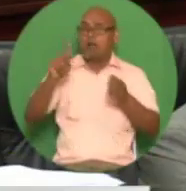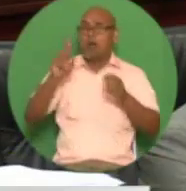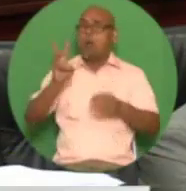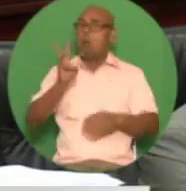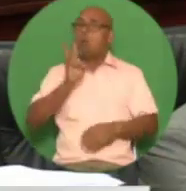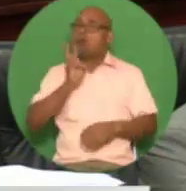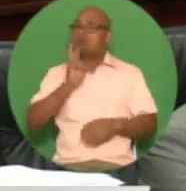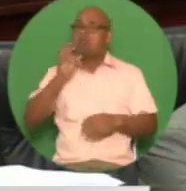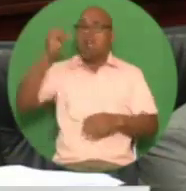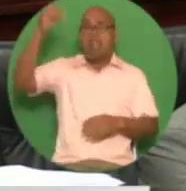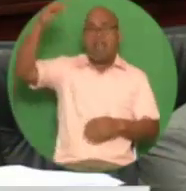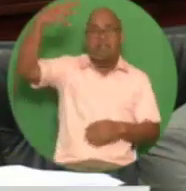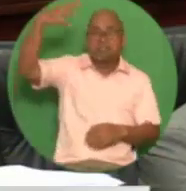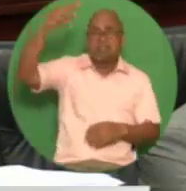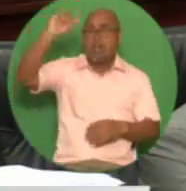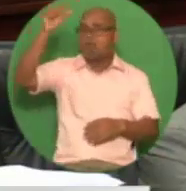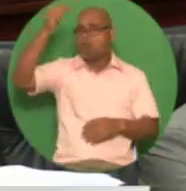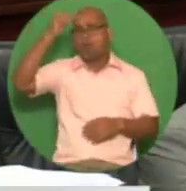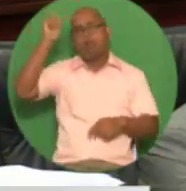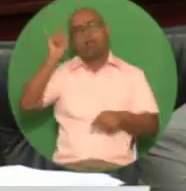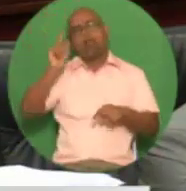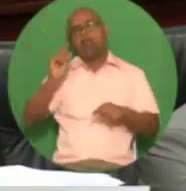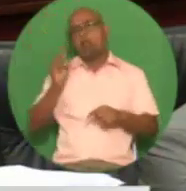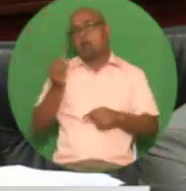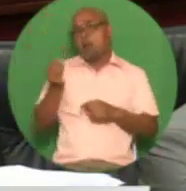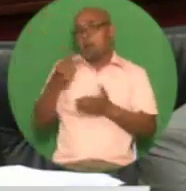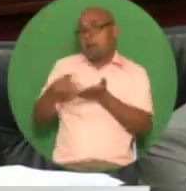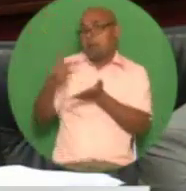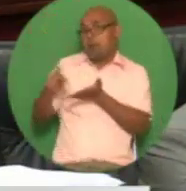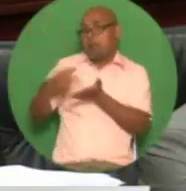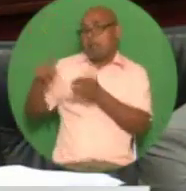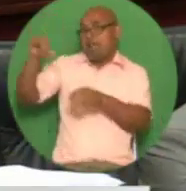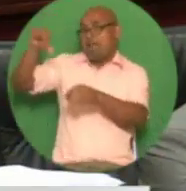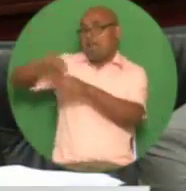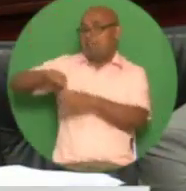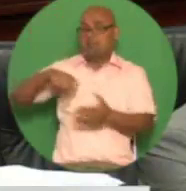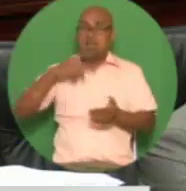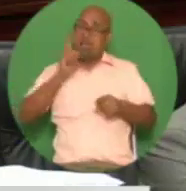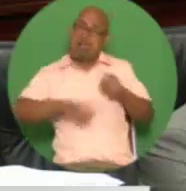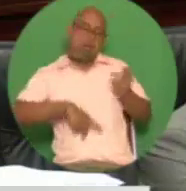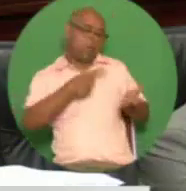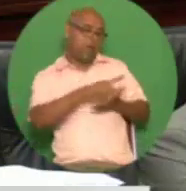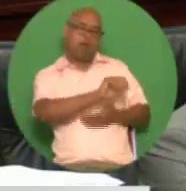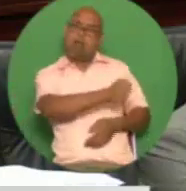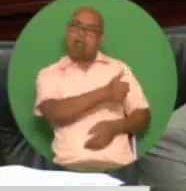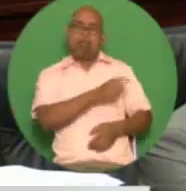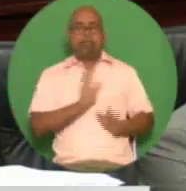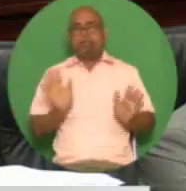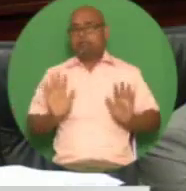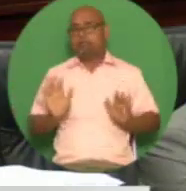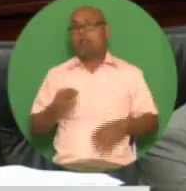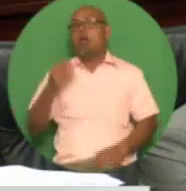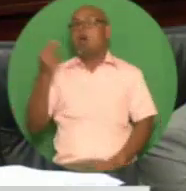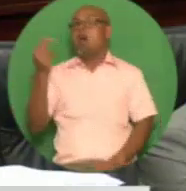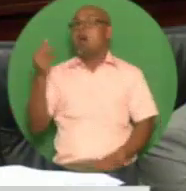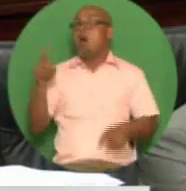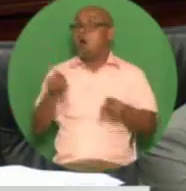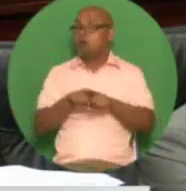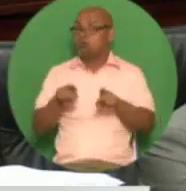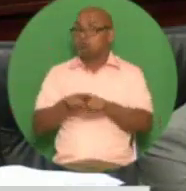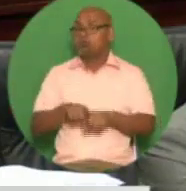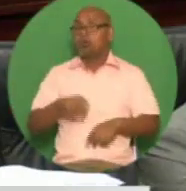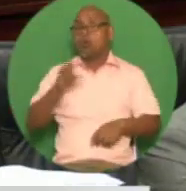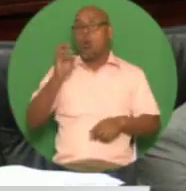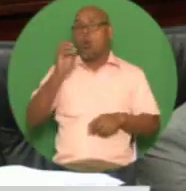among many other public goods and services madam speaker it should also be noted that if oil prices